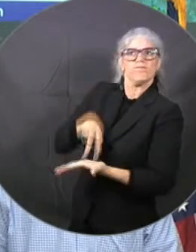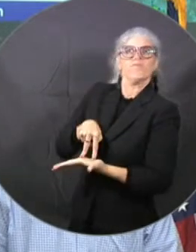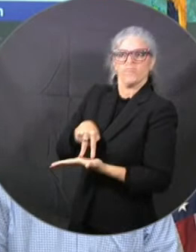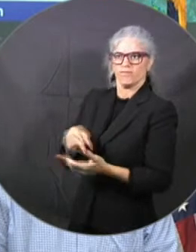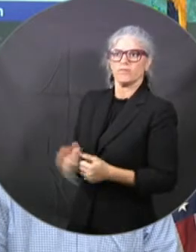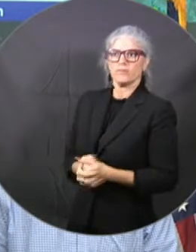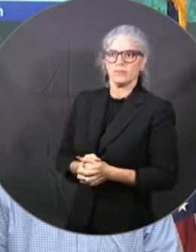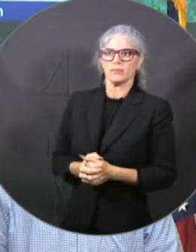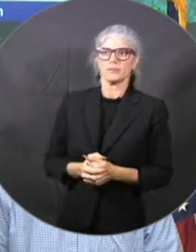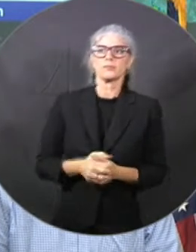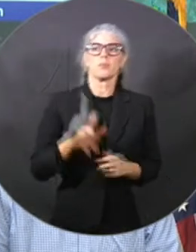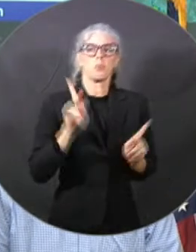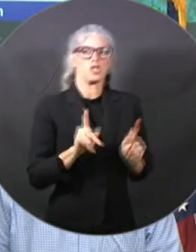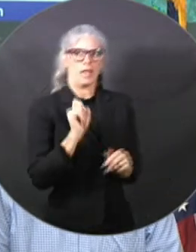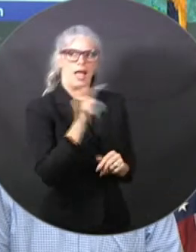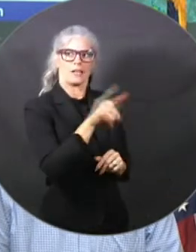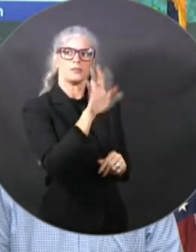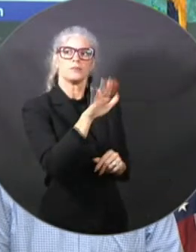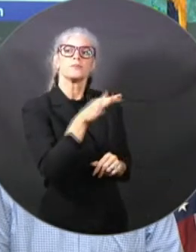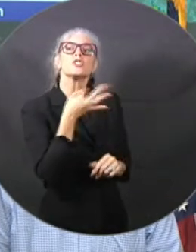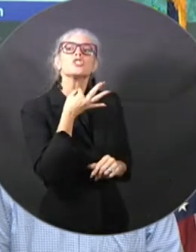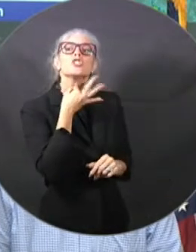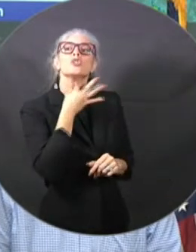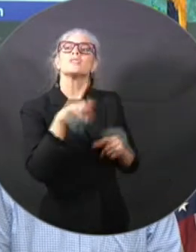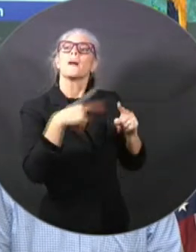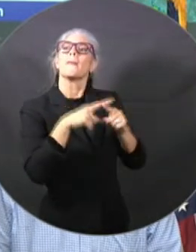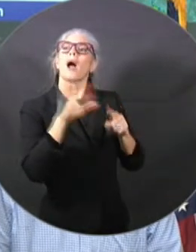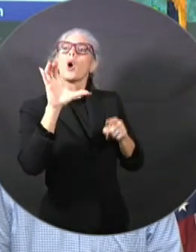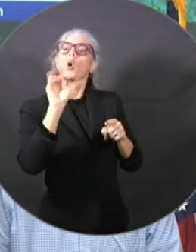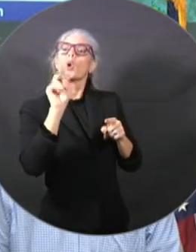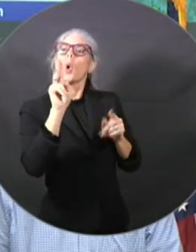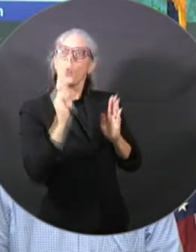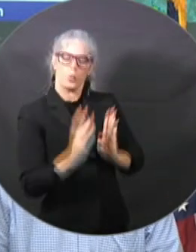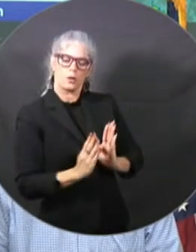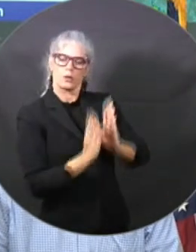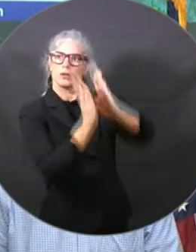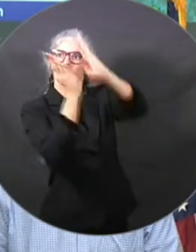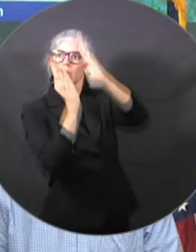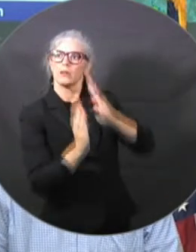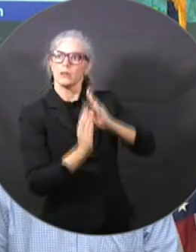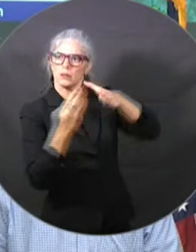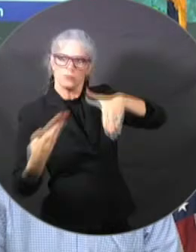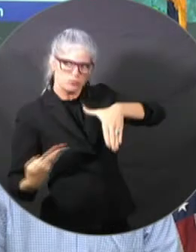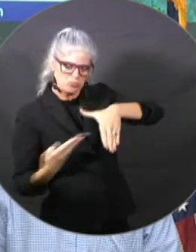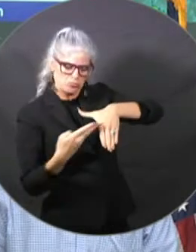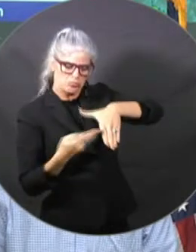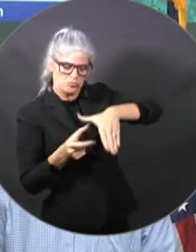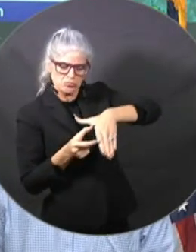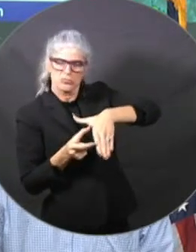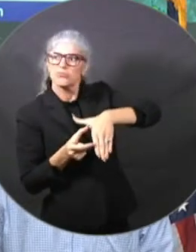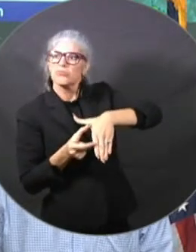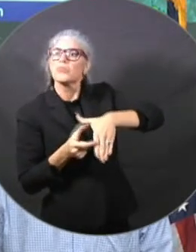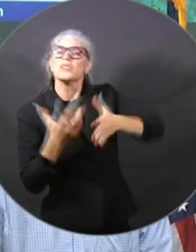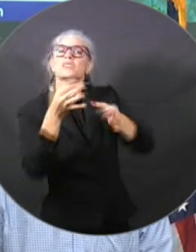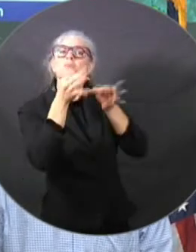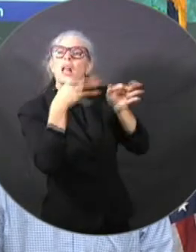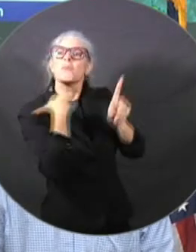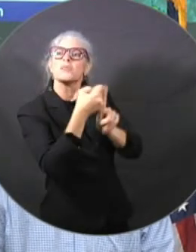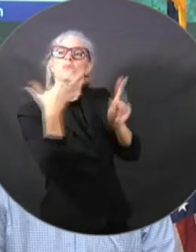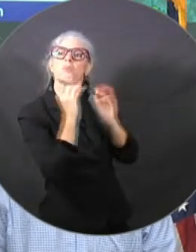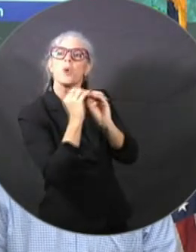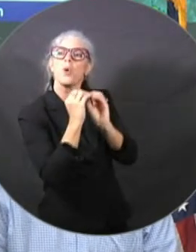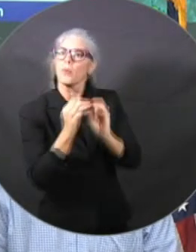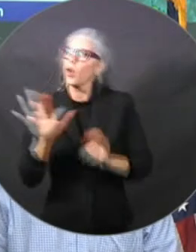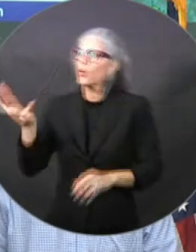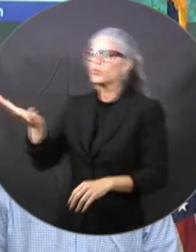cone with, you know, the tendency of the storm to wobbly to wobble. Could you address that a little bit more? Yeah, look, I mean, so, you know, when